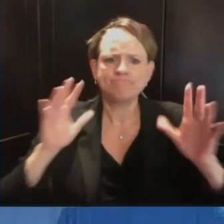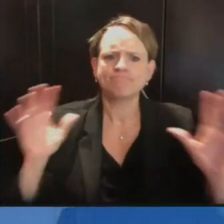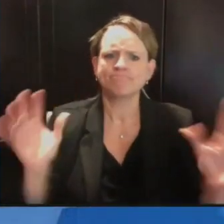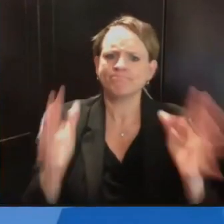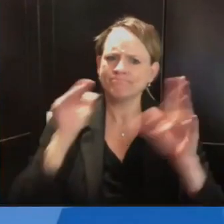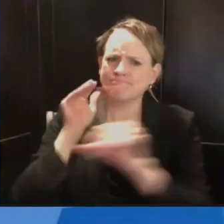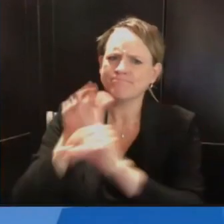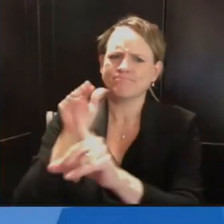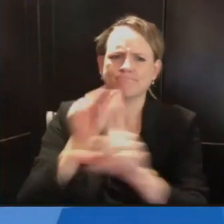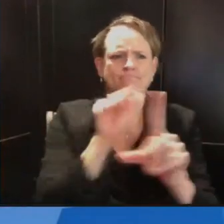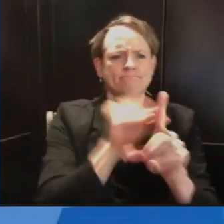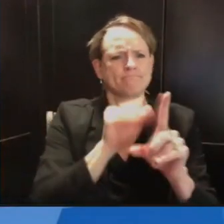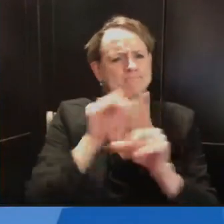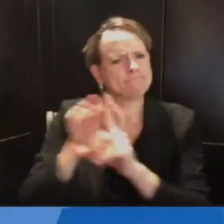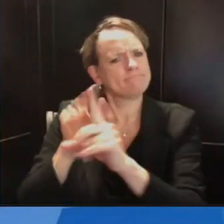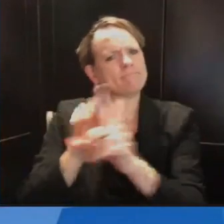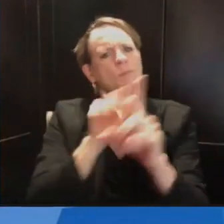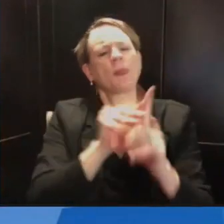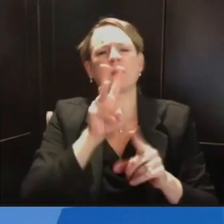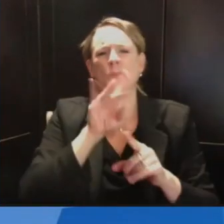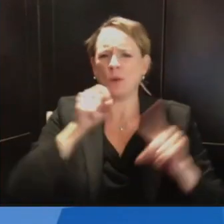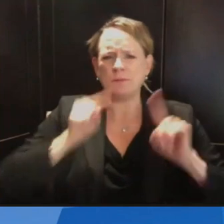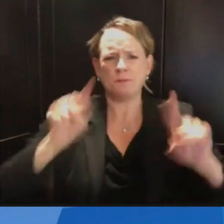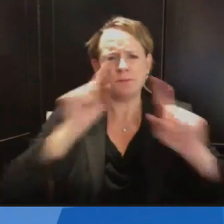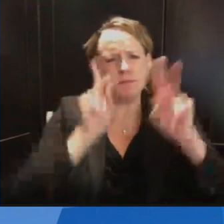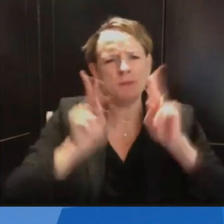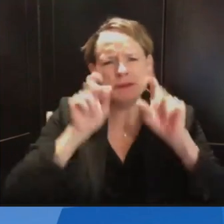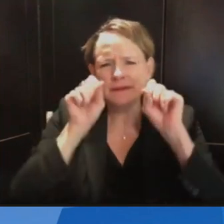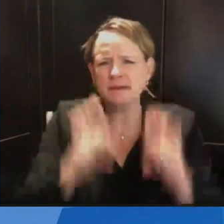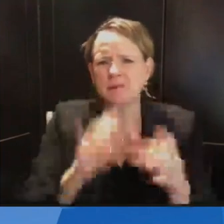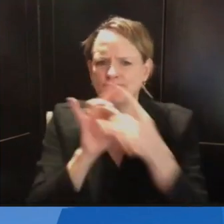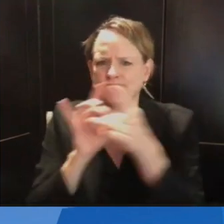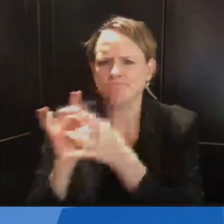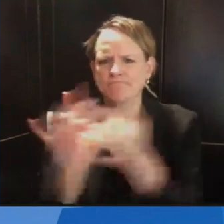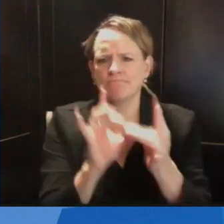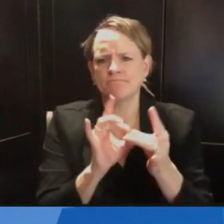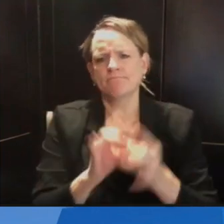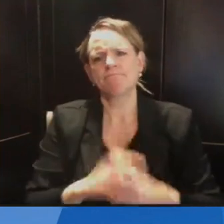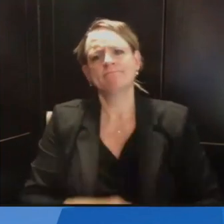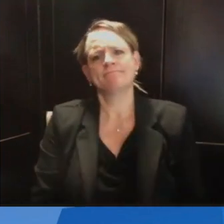Thank you, Stephanie. Now to Maddie Heim from the Appleton Post-Crescent. Maddie?